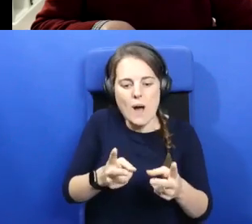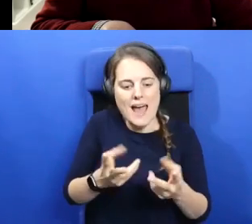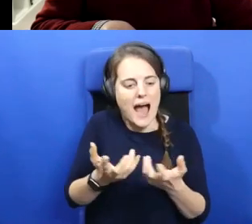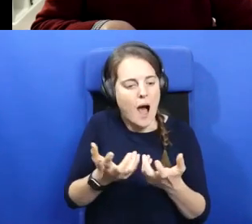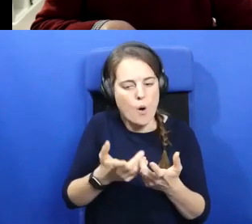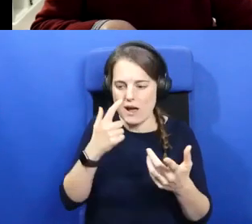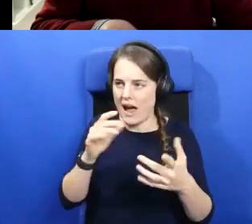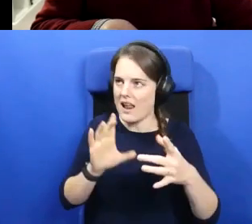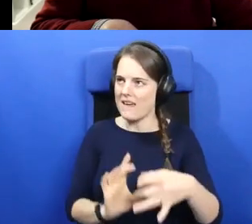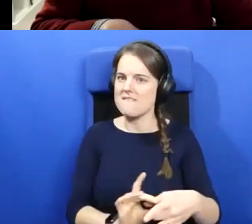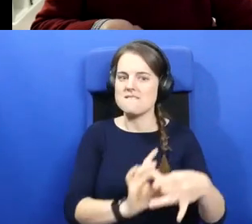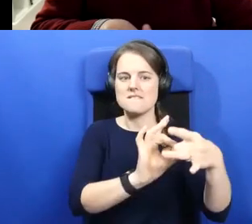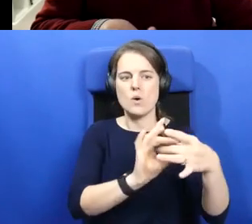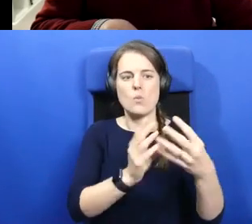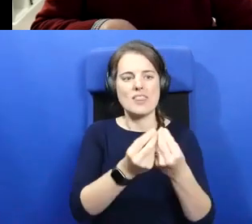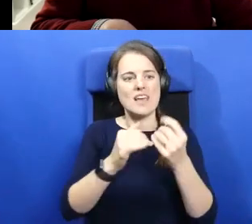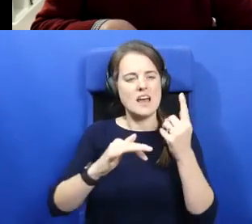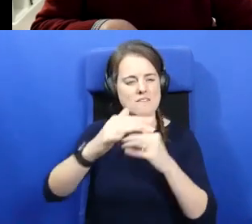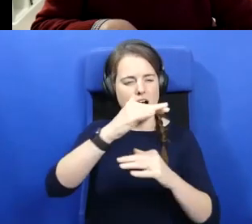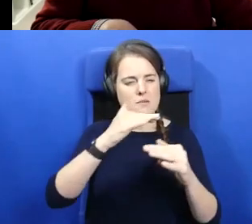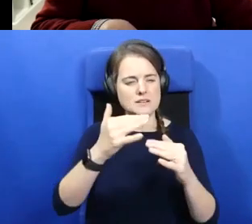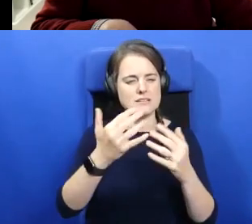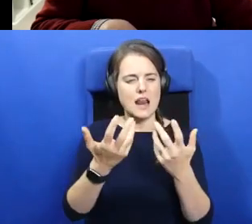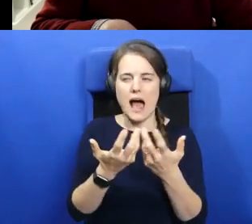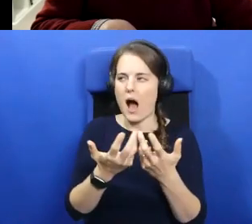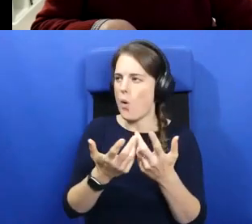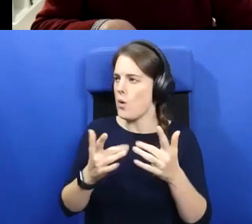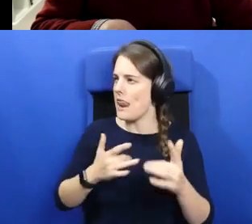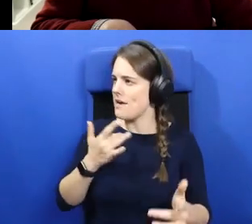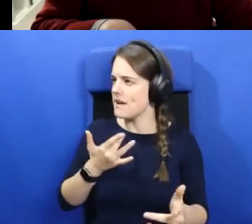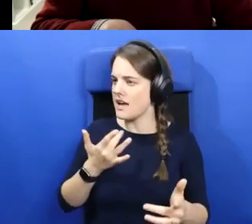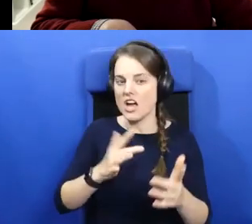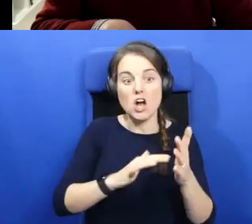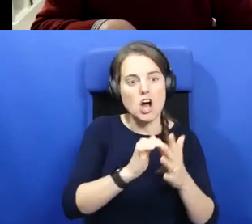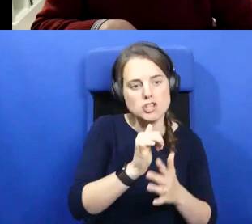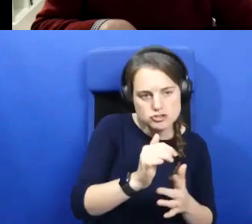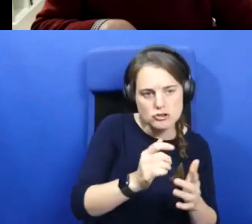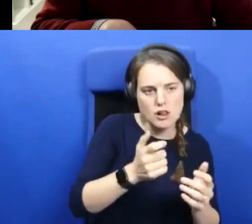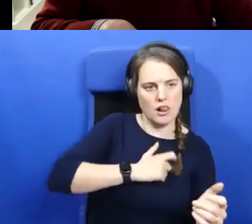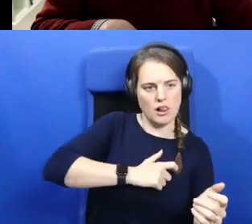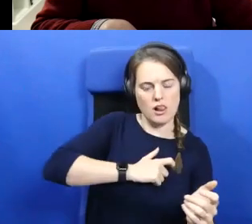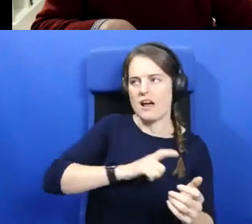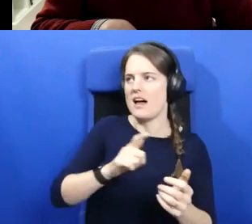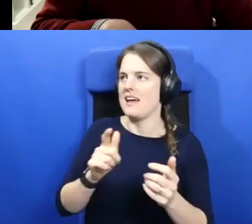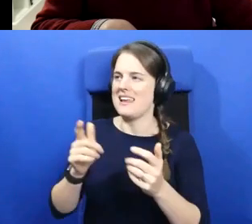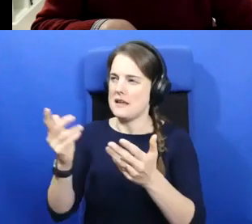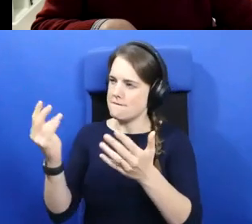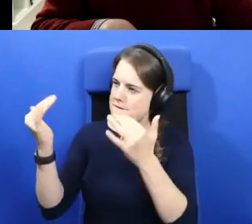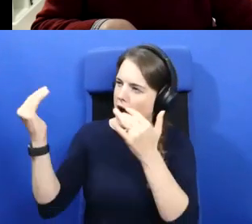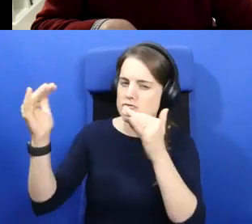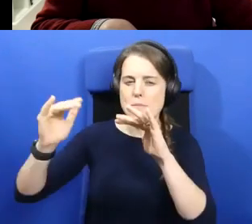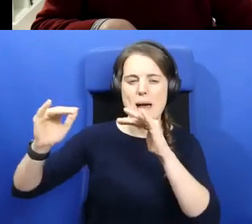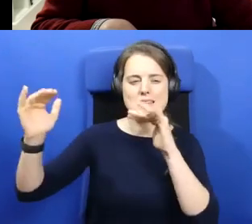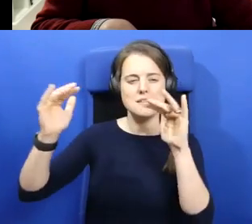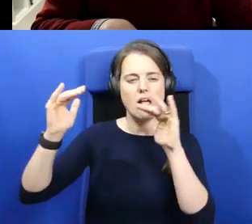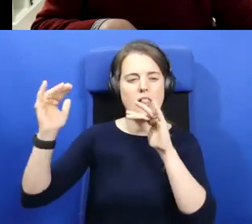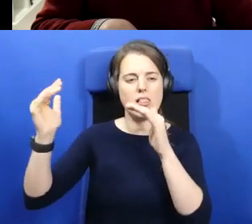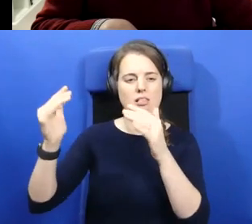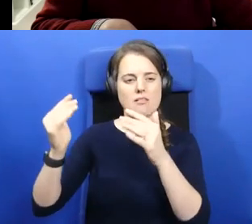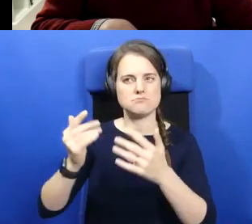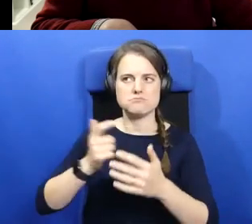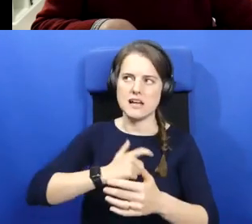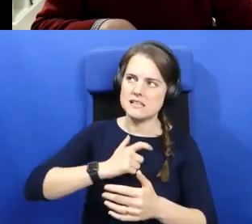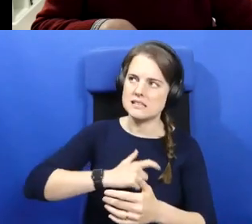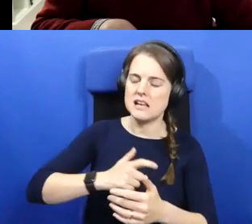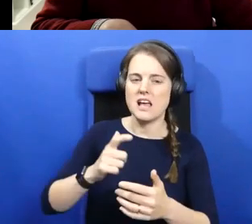are living in a cultural sense and a geographical sense, you know, and also in, within the linguistic boundaries, uh, that we, that we